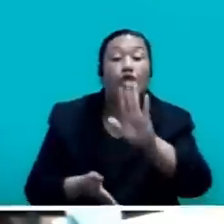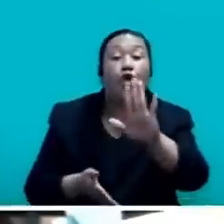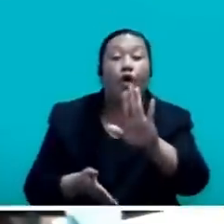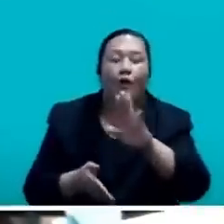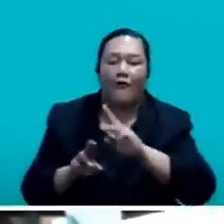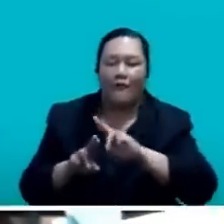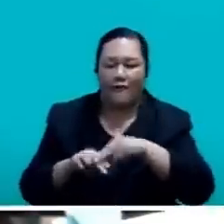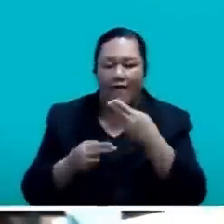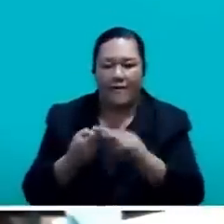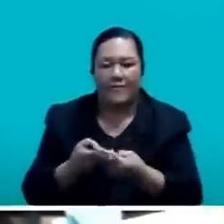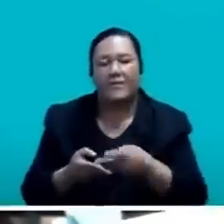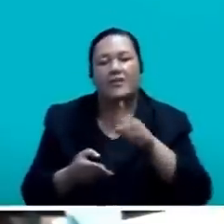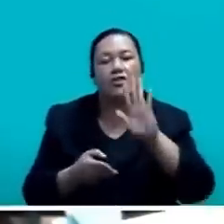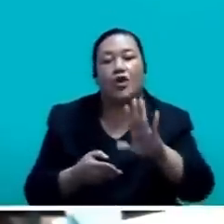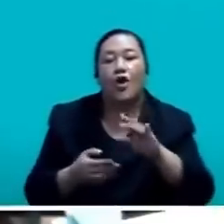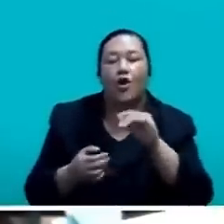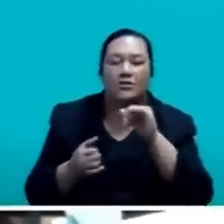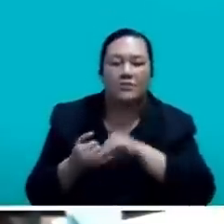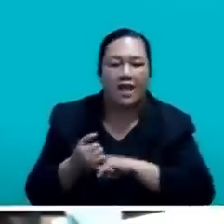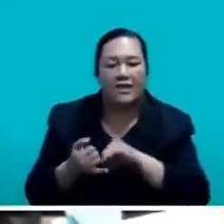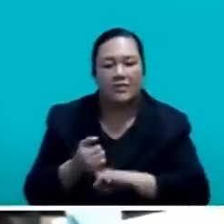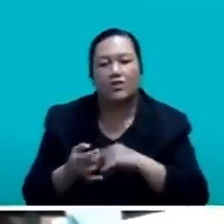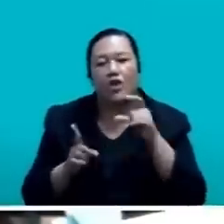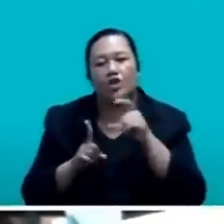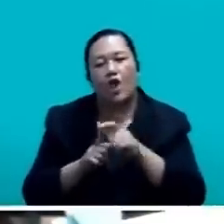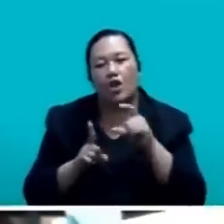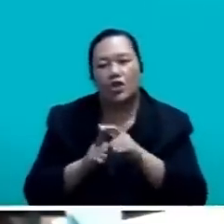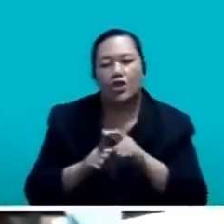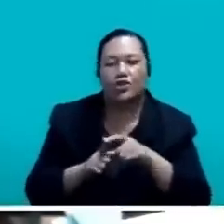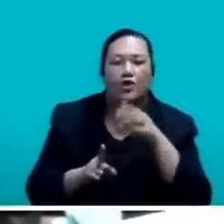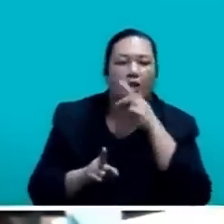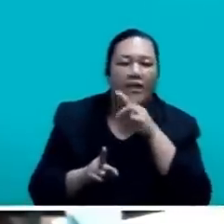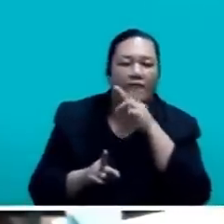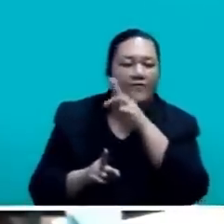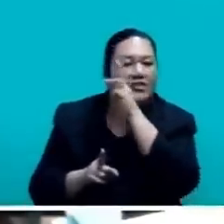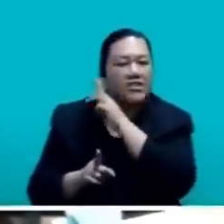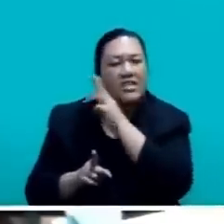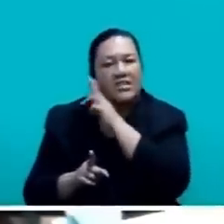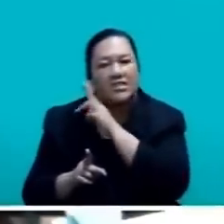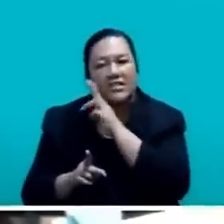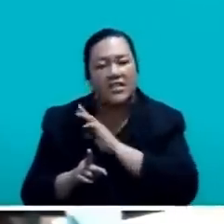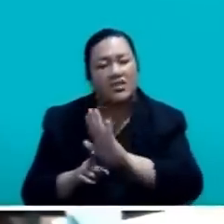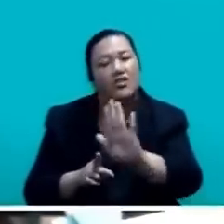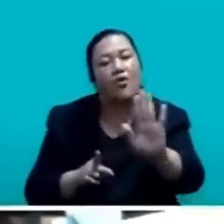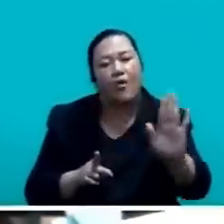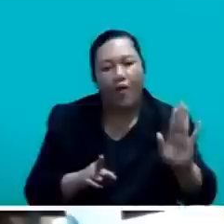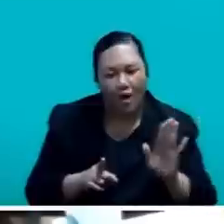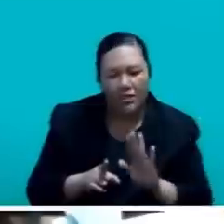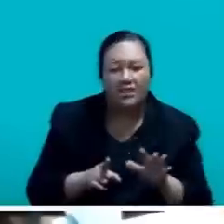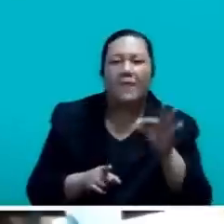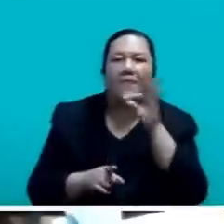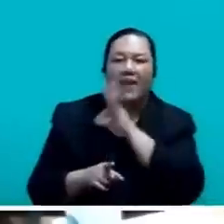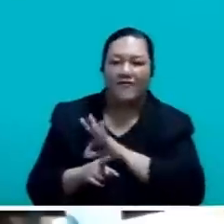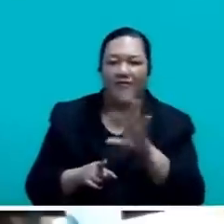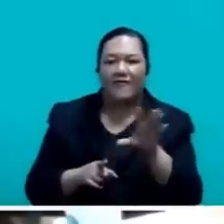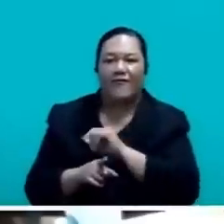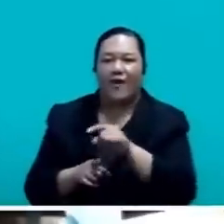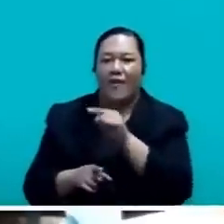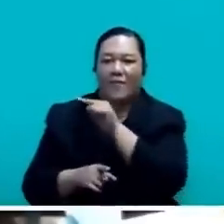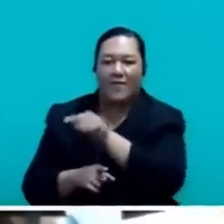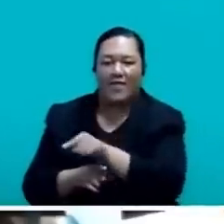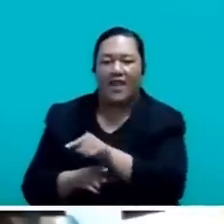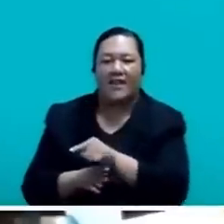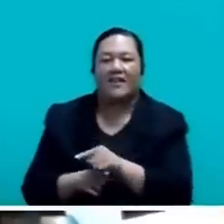daughters, your granddaughters, your grandsons, your nephews and your nieces are going to be beneficiaries to this